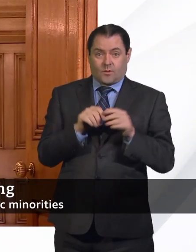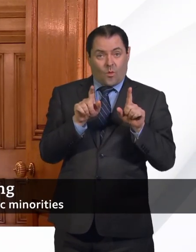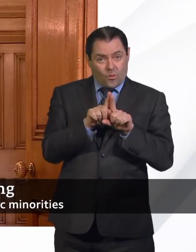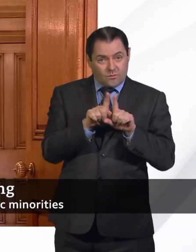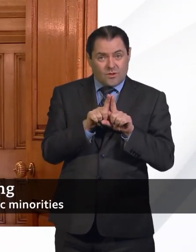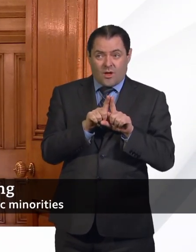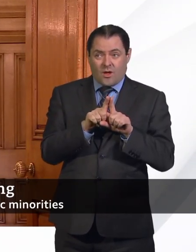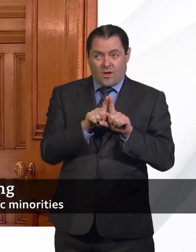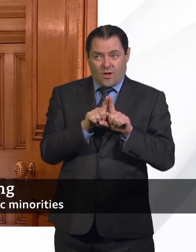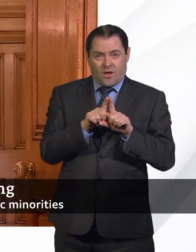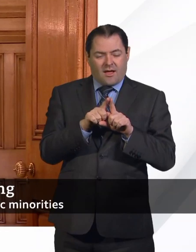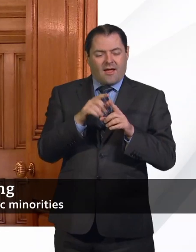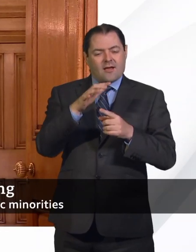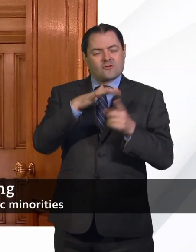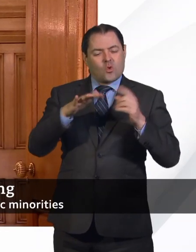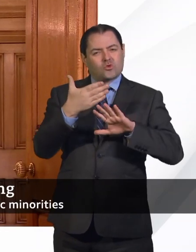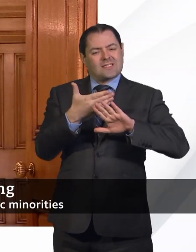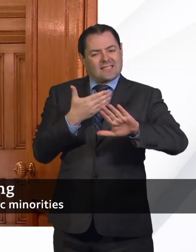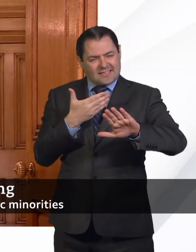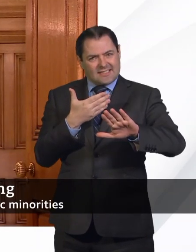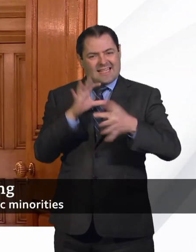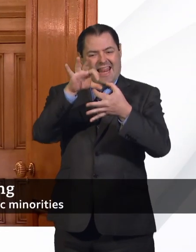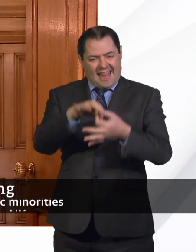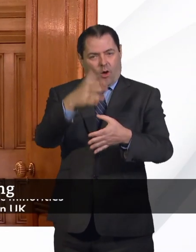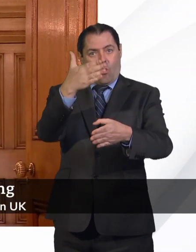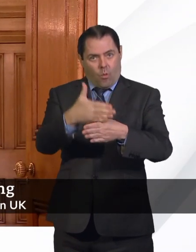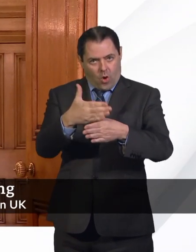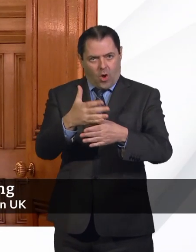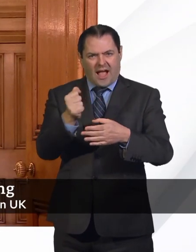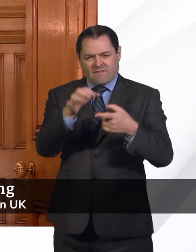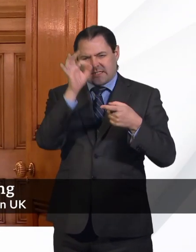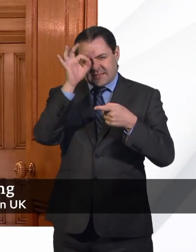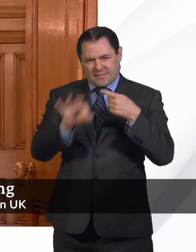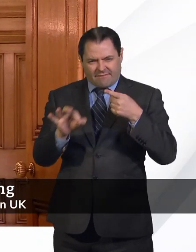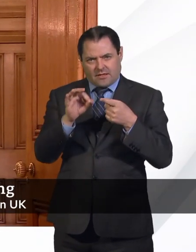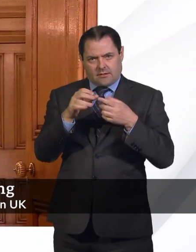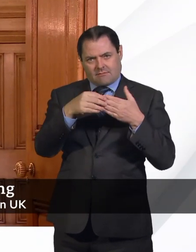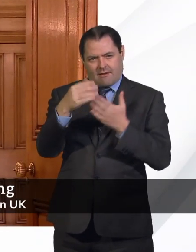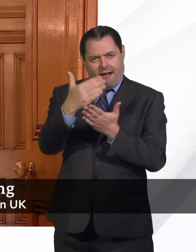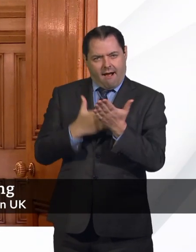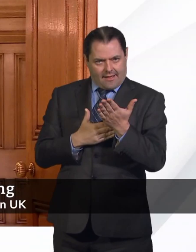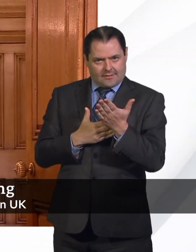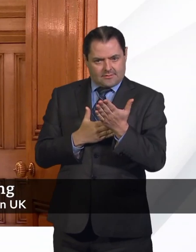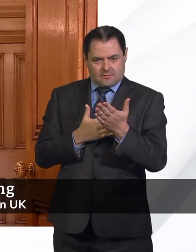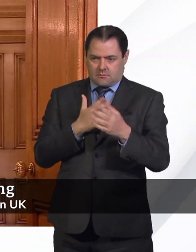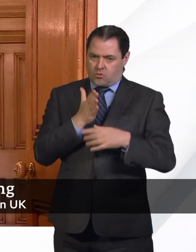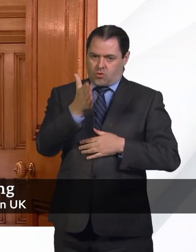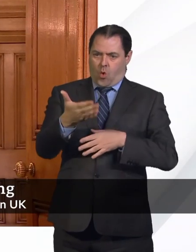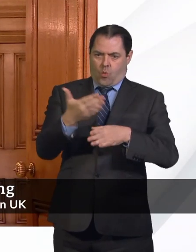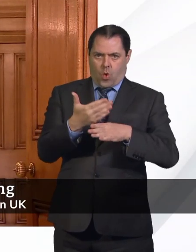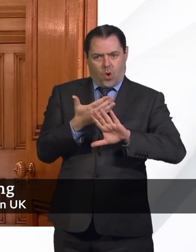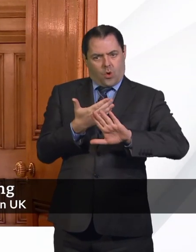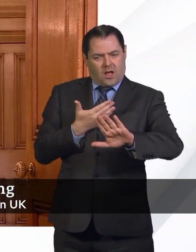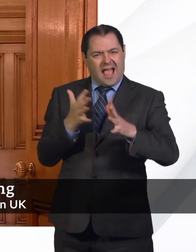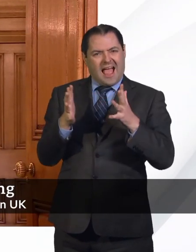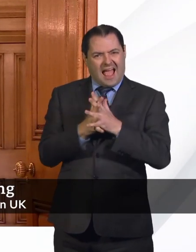social distancing at work that's been published. So there is specific guidance for social distancing in the workplace. So for all